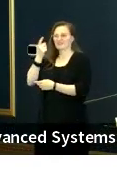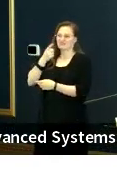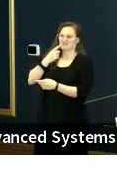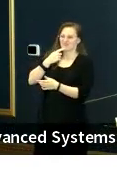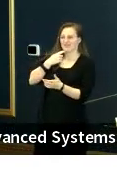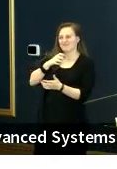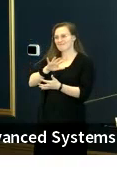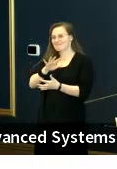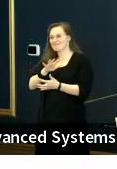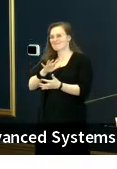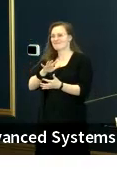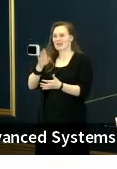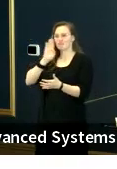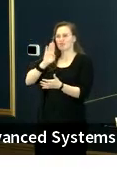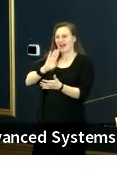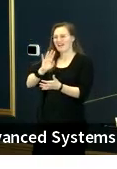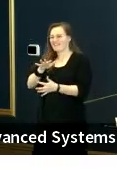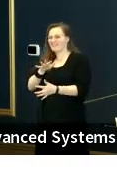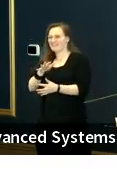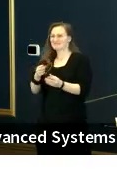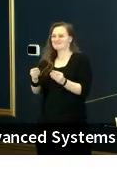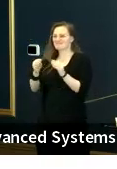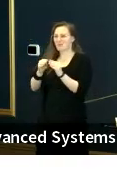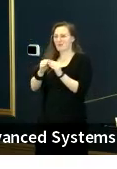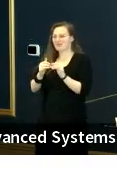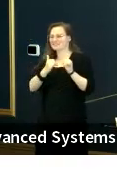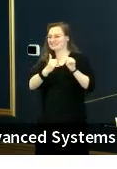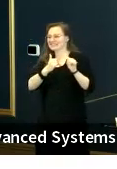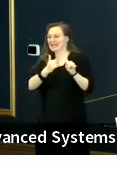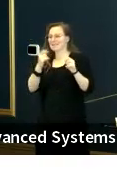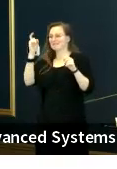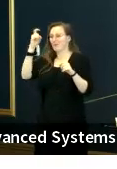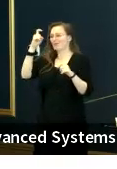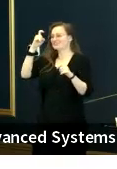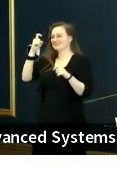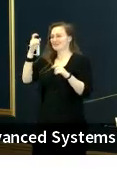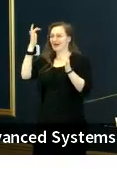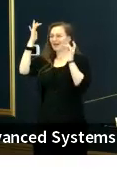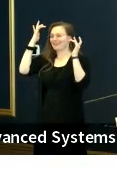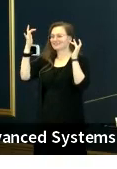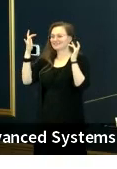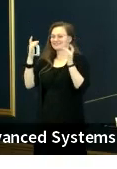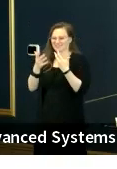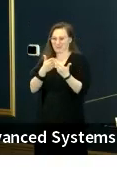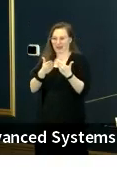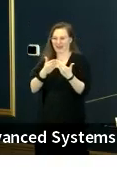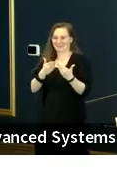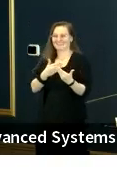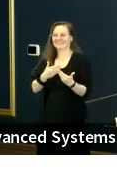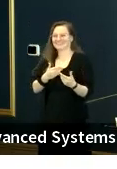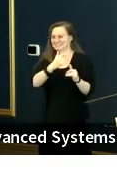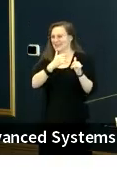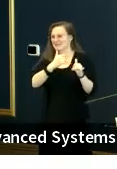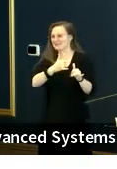and more and more so the type of highlights, the wisdom highlights that Sherry has referenced, especially since I turned